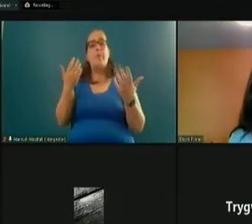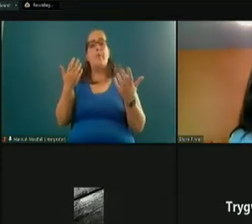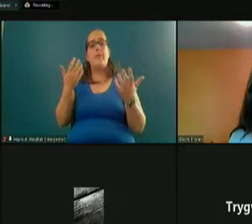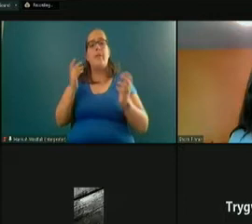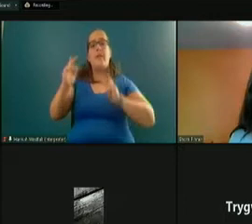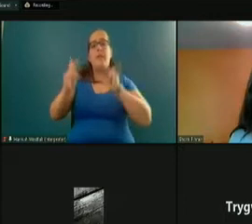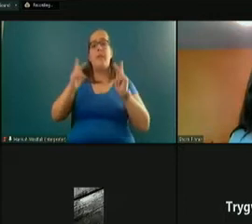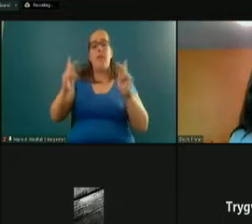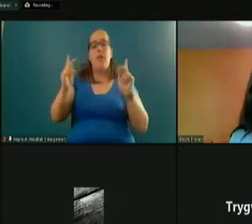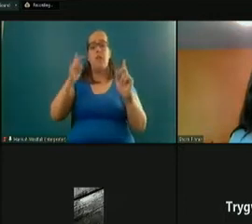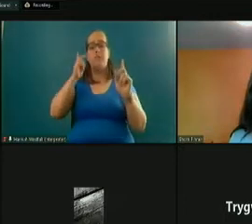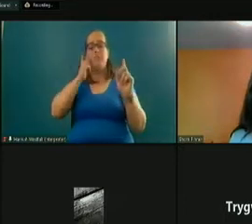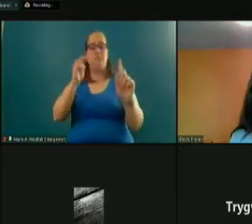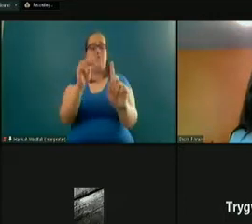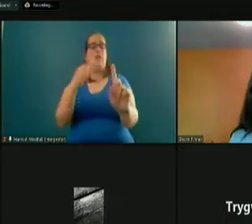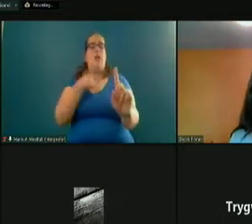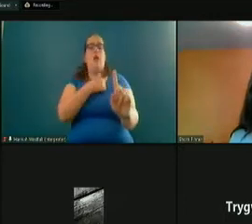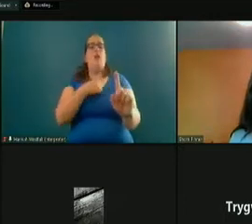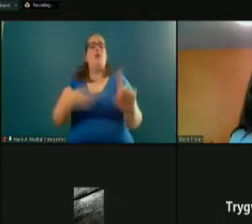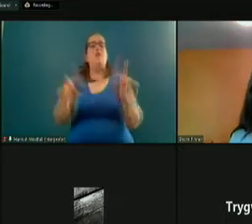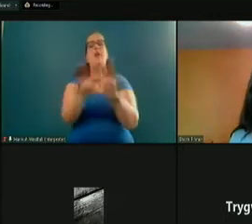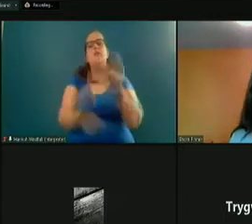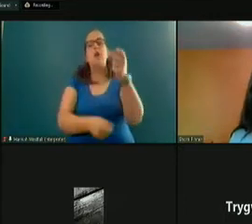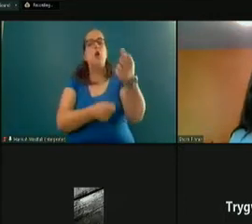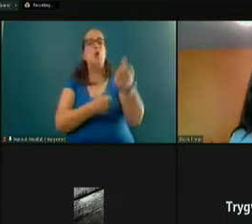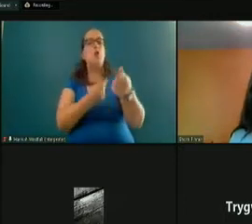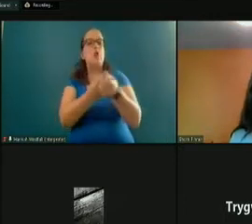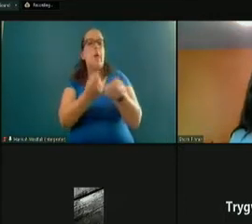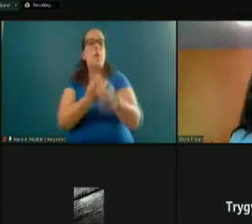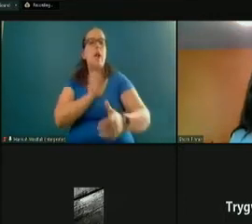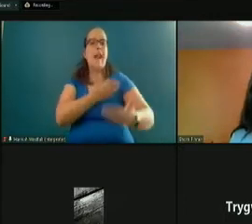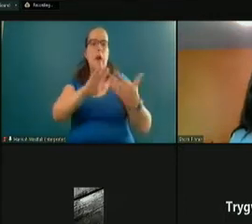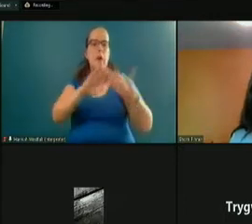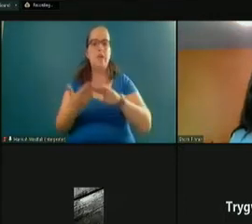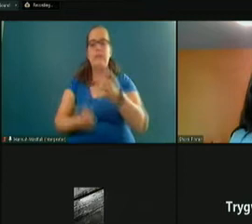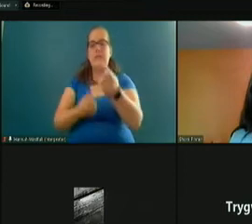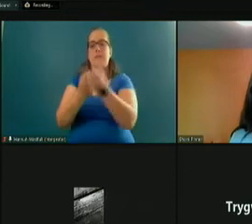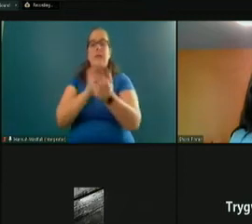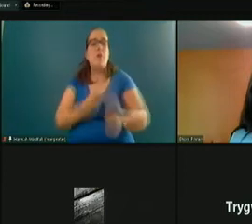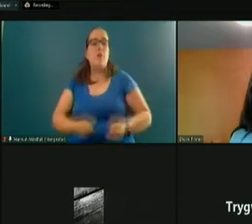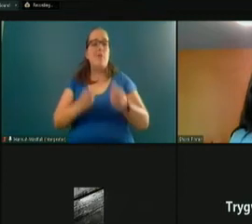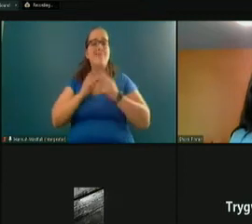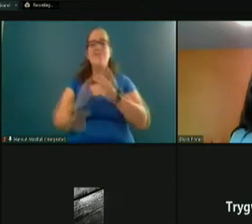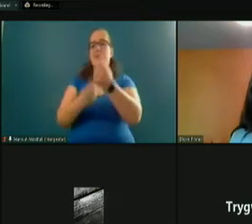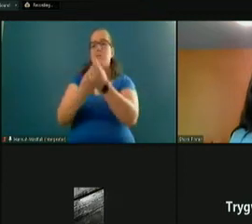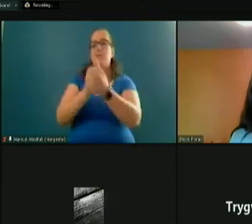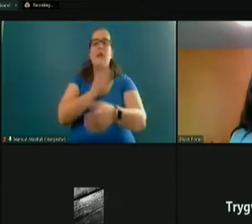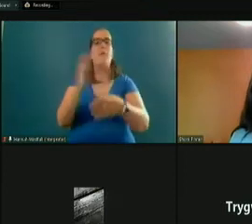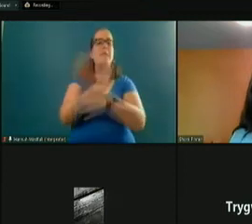see us as supporting our community, supporting our residents, supporting our businesses thrive